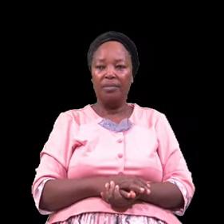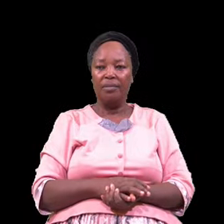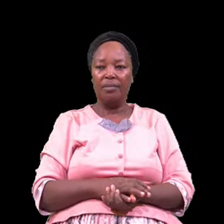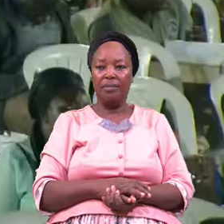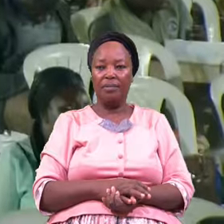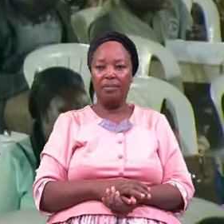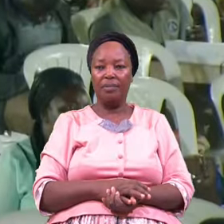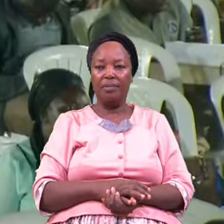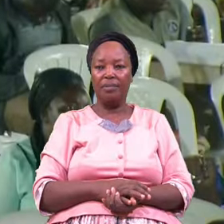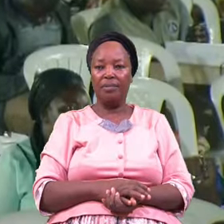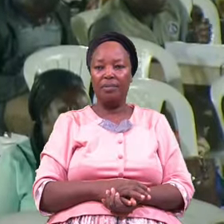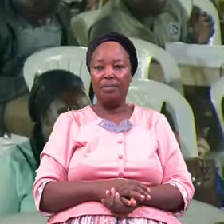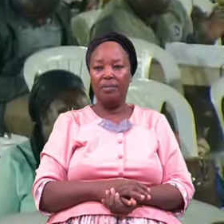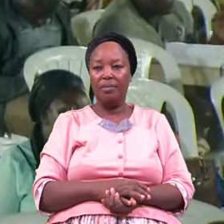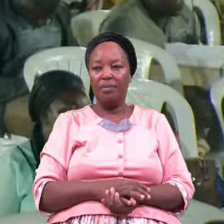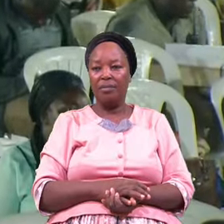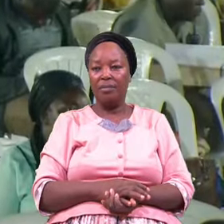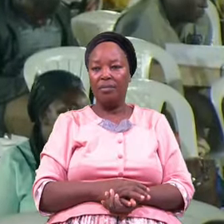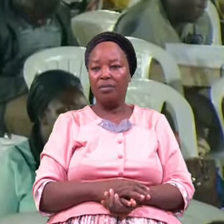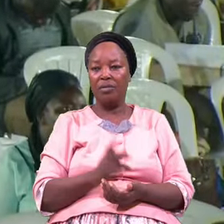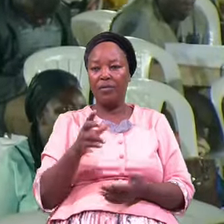Yes The In Front Is Over